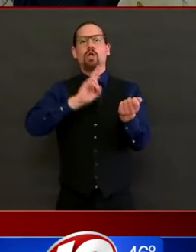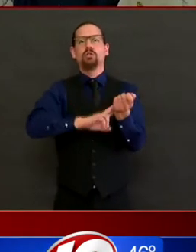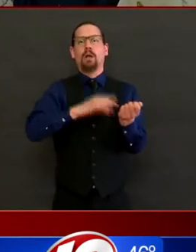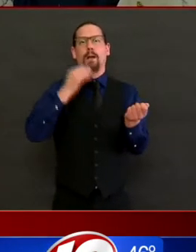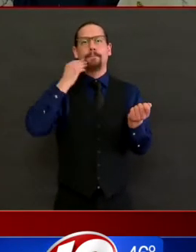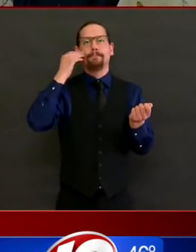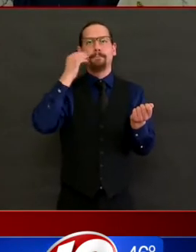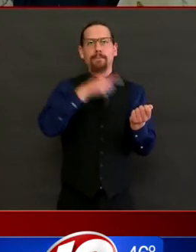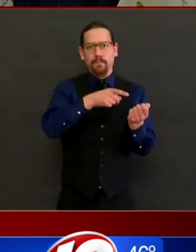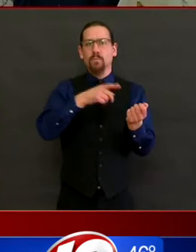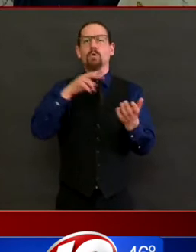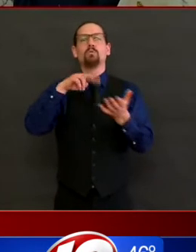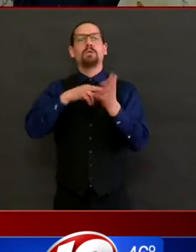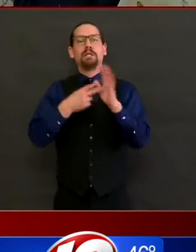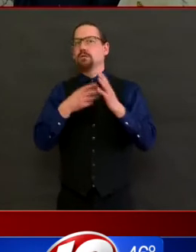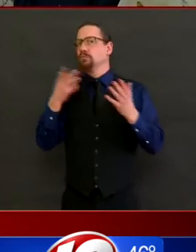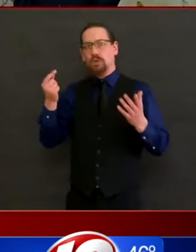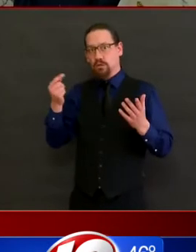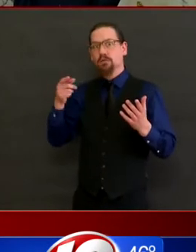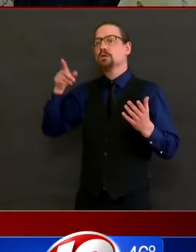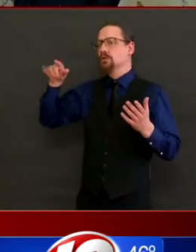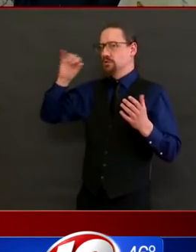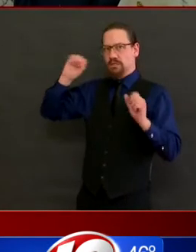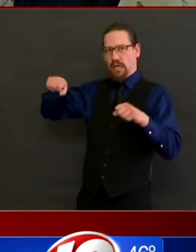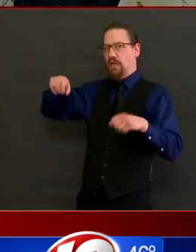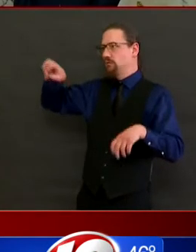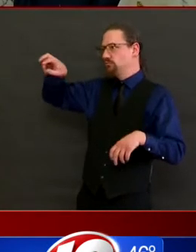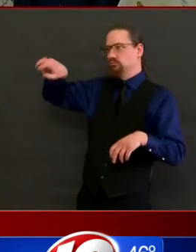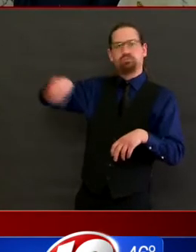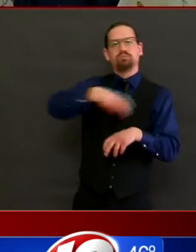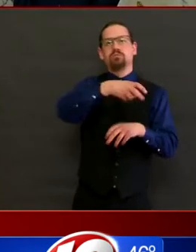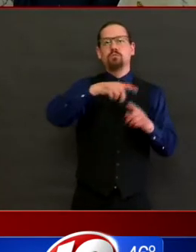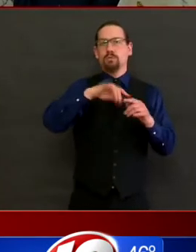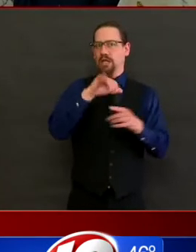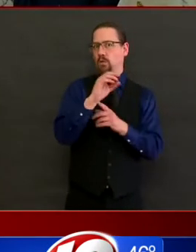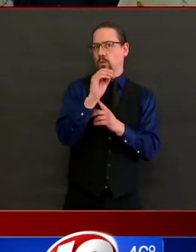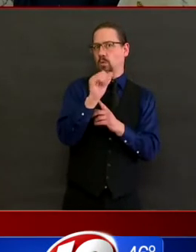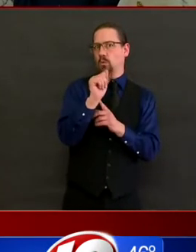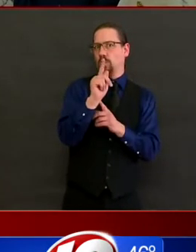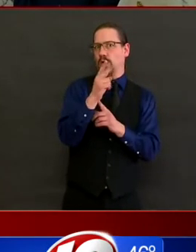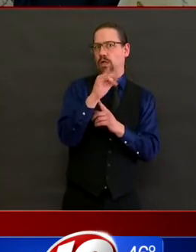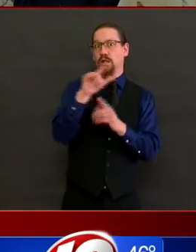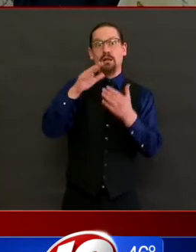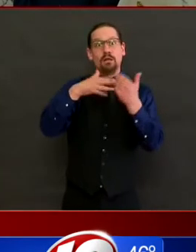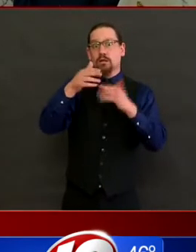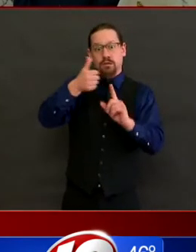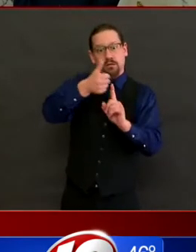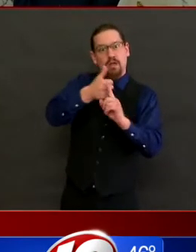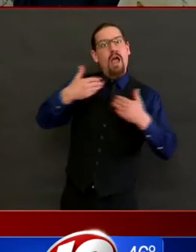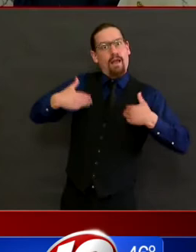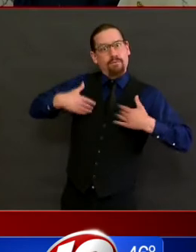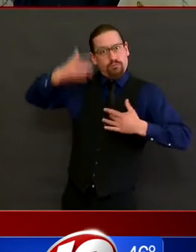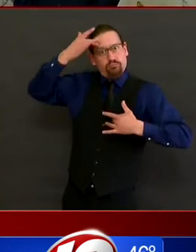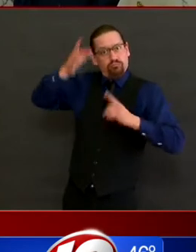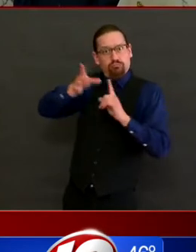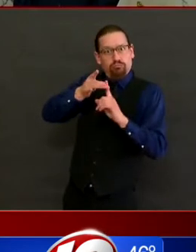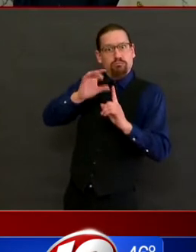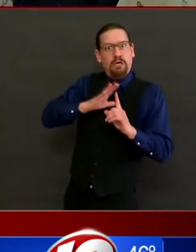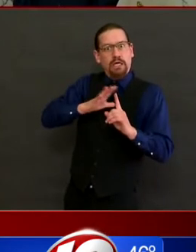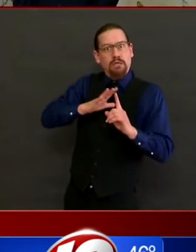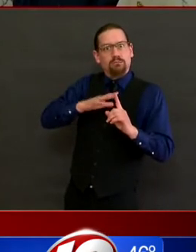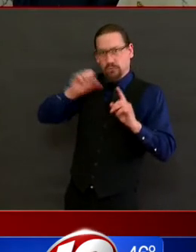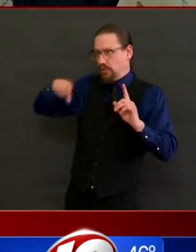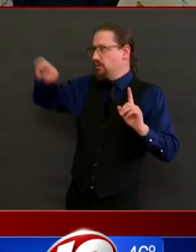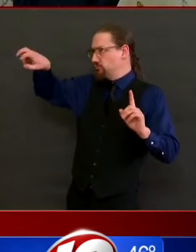hospital setting. This strategy allows COVID-19 positive patients leaving the hospital to